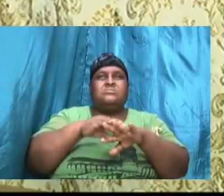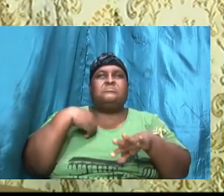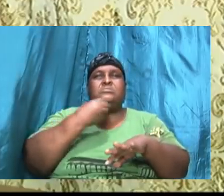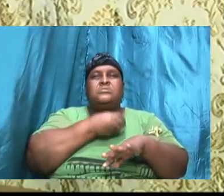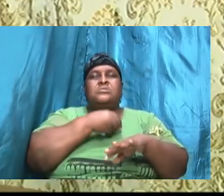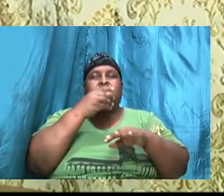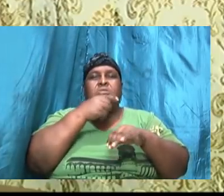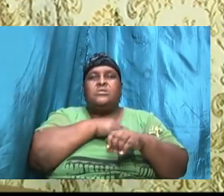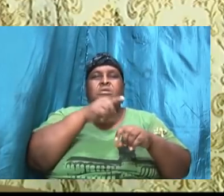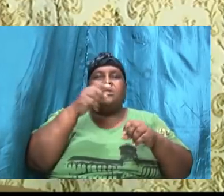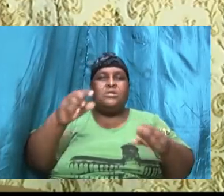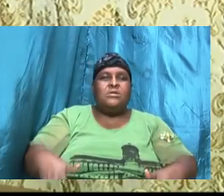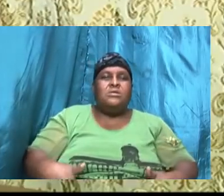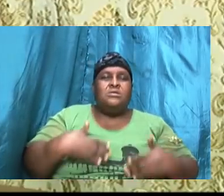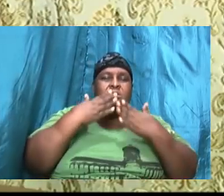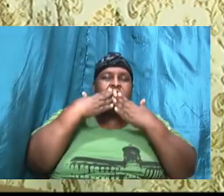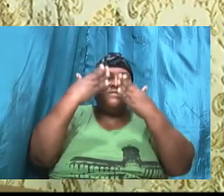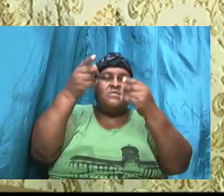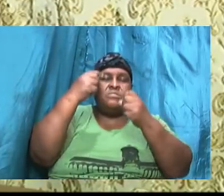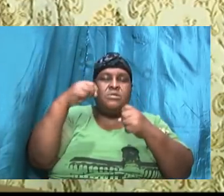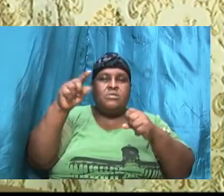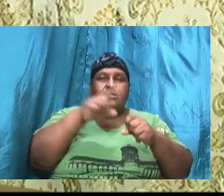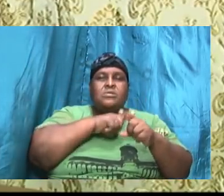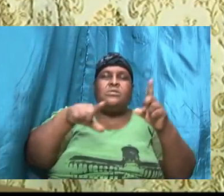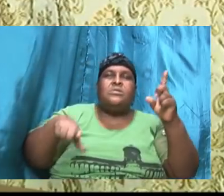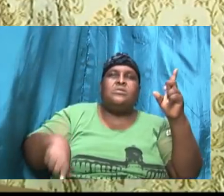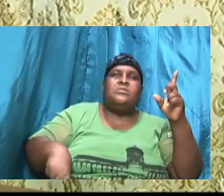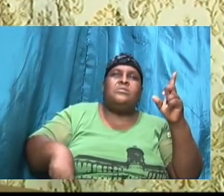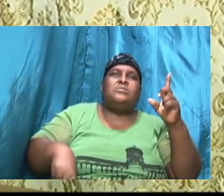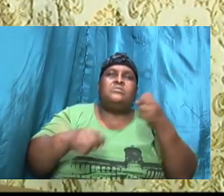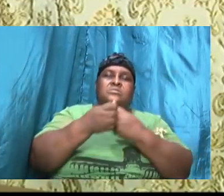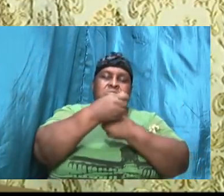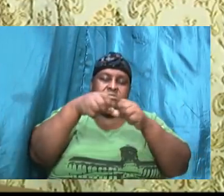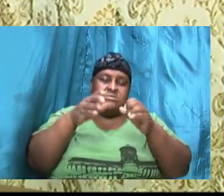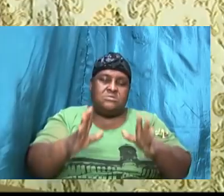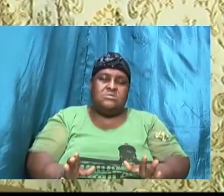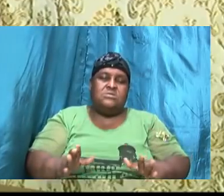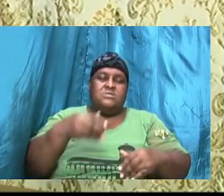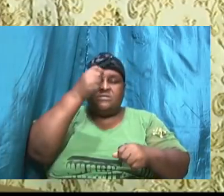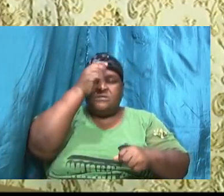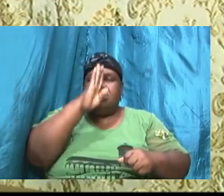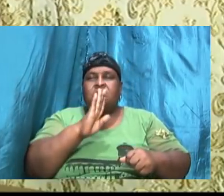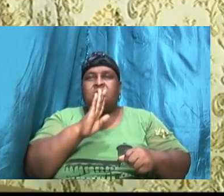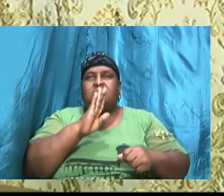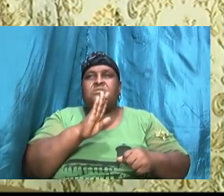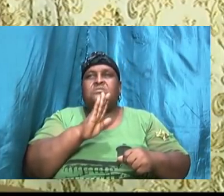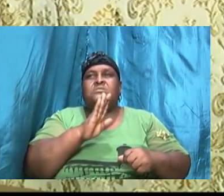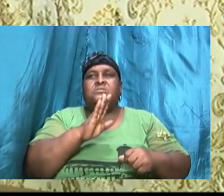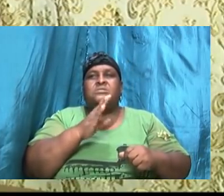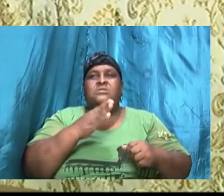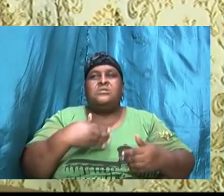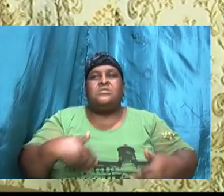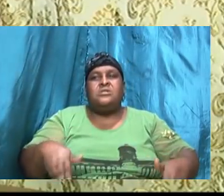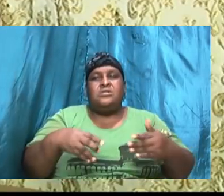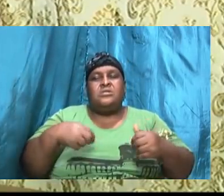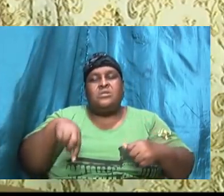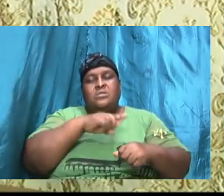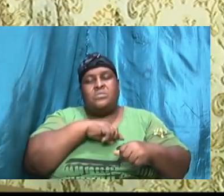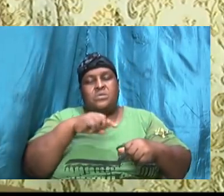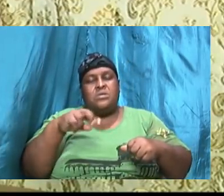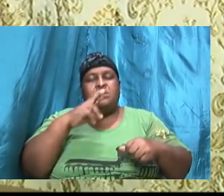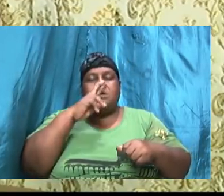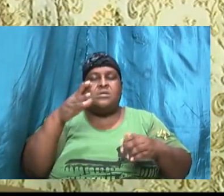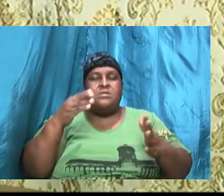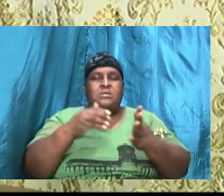thank you for being our Lord, our God, and our Savior. Lord, here we are tonight again